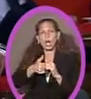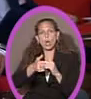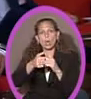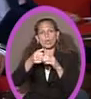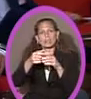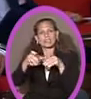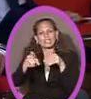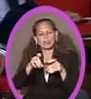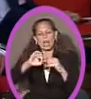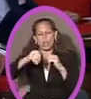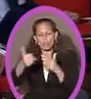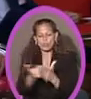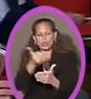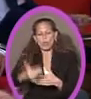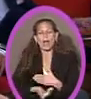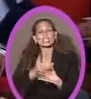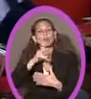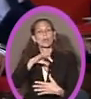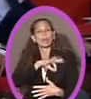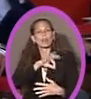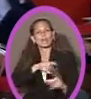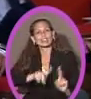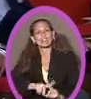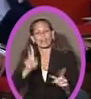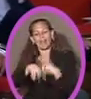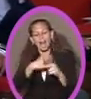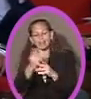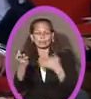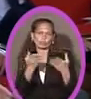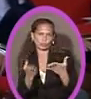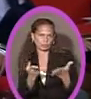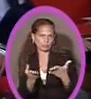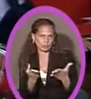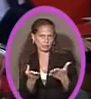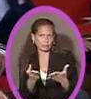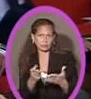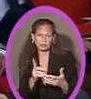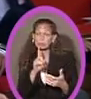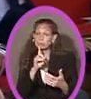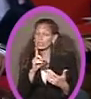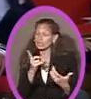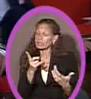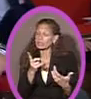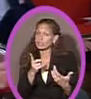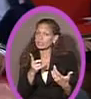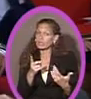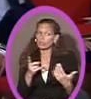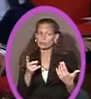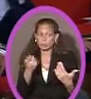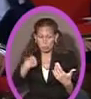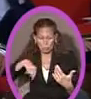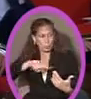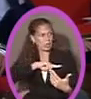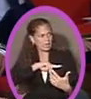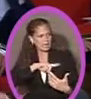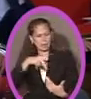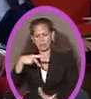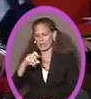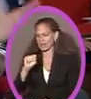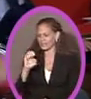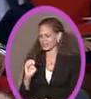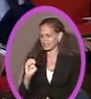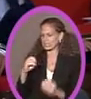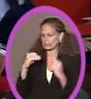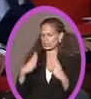new hires will be credited for different kinds of service. So the real fear among we PSC teachers,